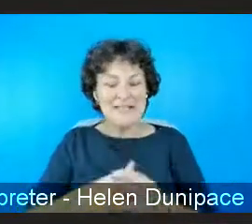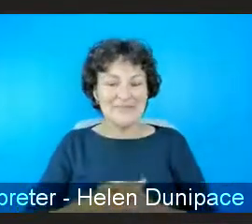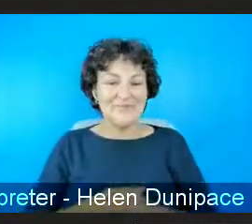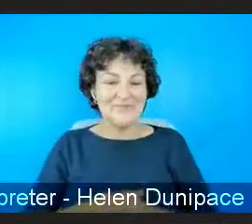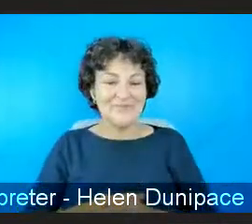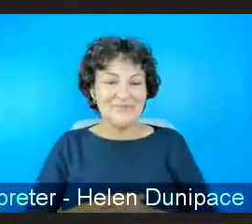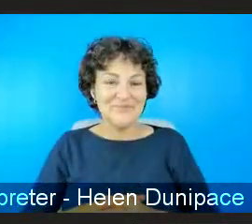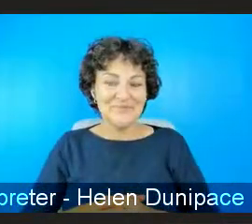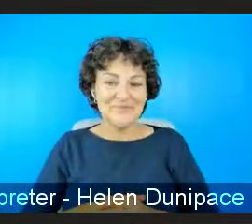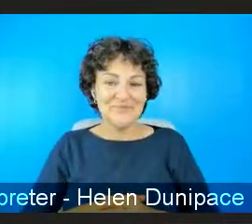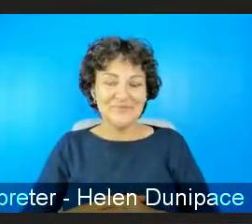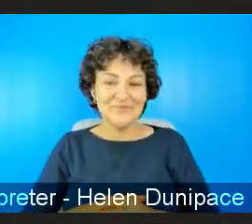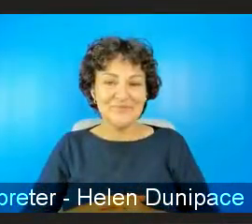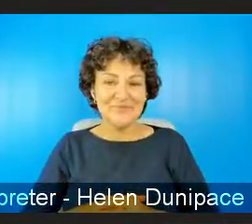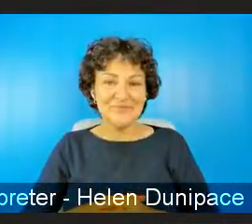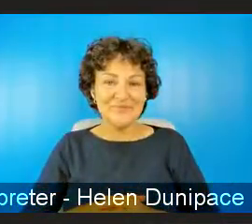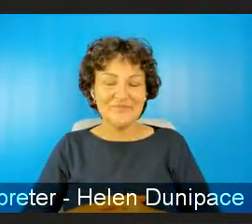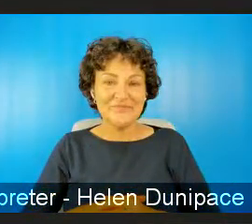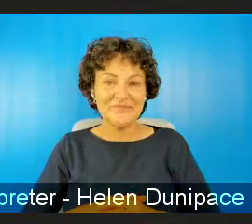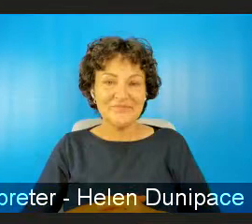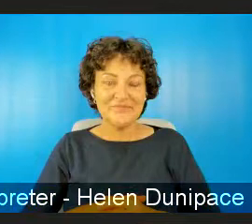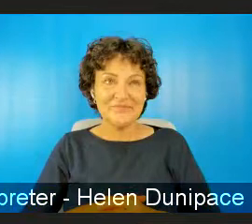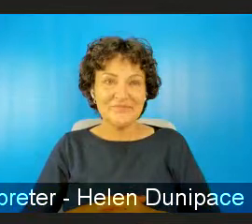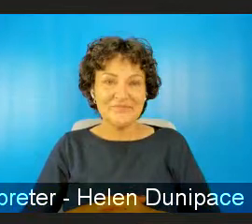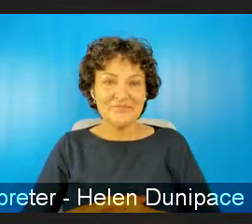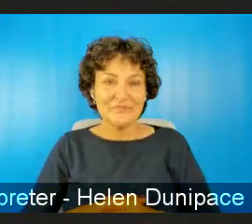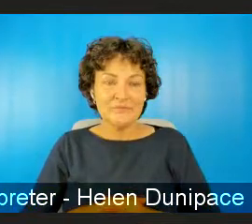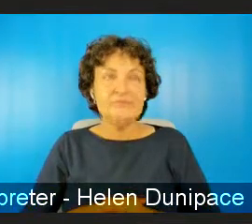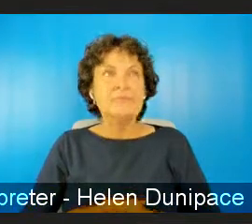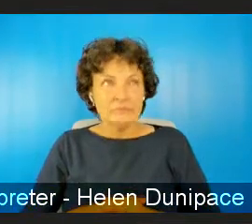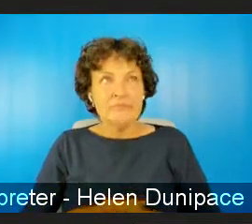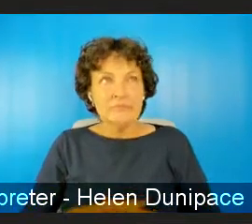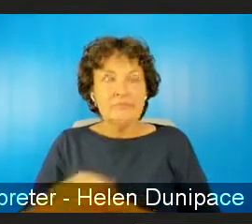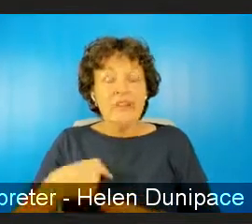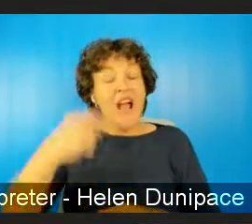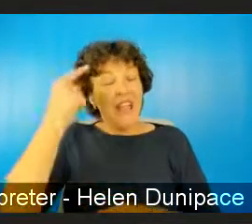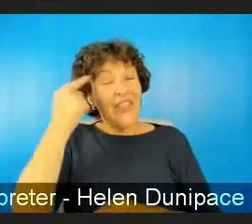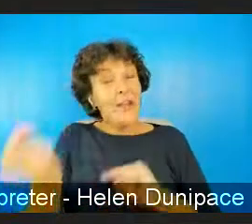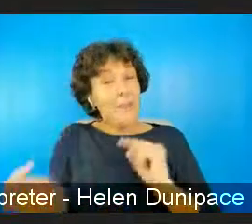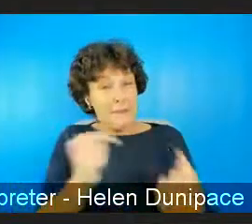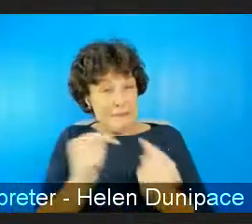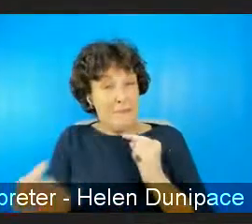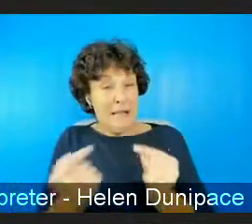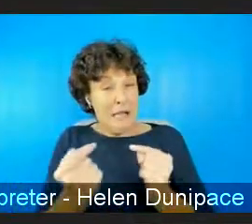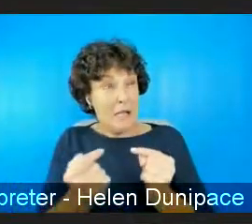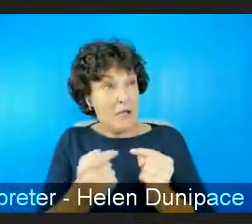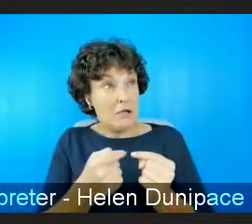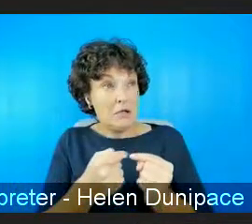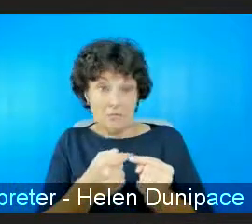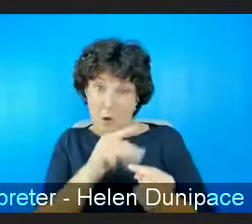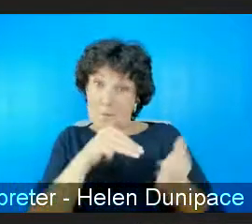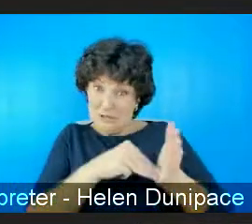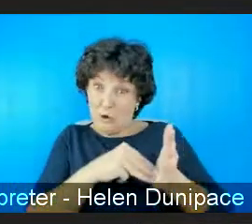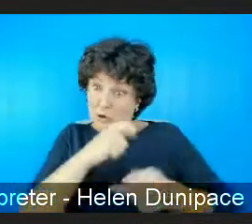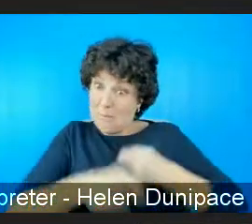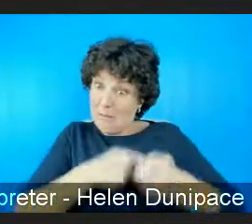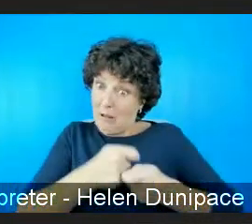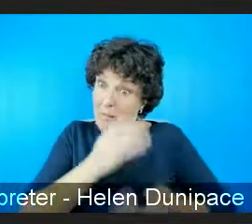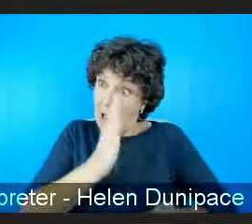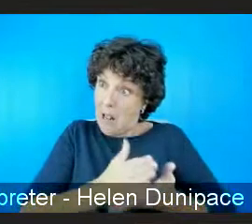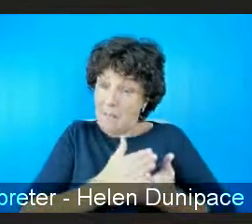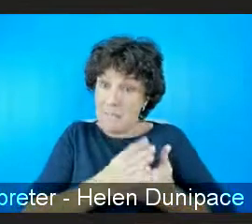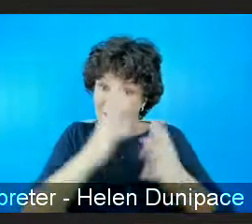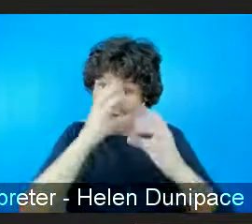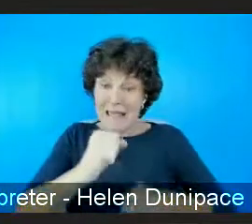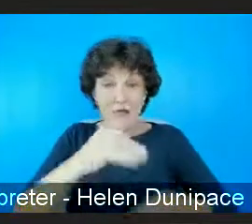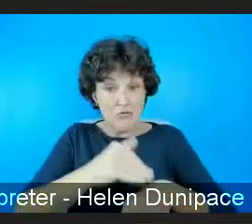I think in terms of, you know, the debate about misogyny, misogyny becoming a hate crime, and laws play a